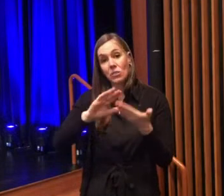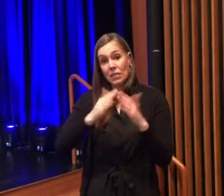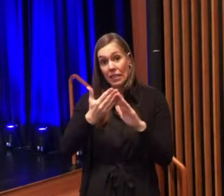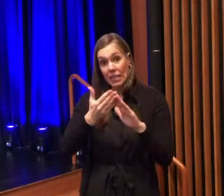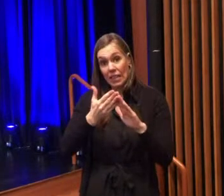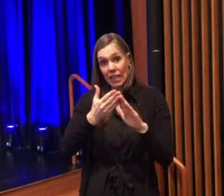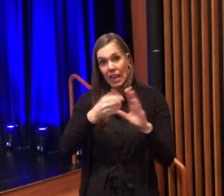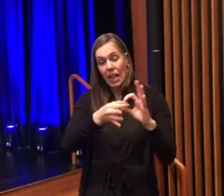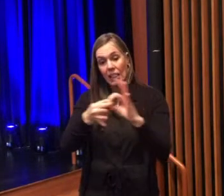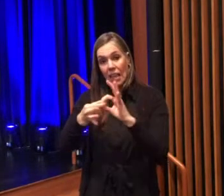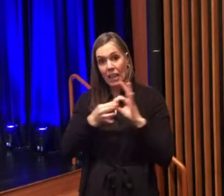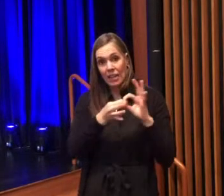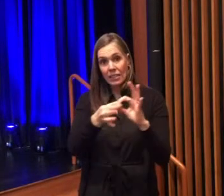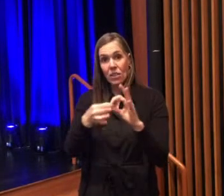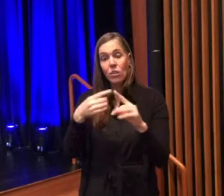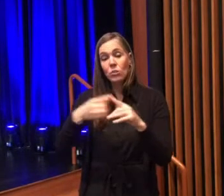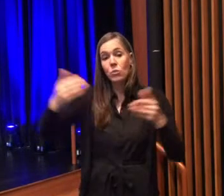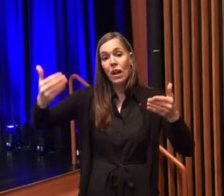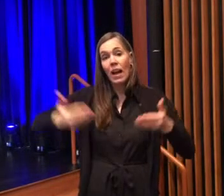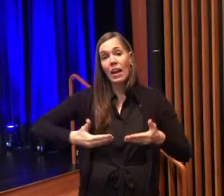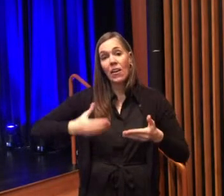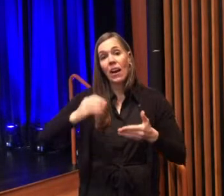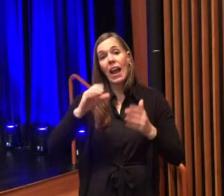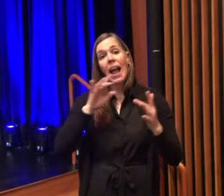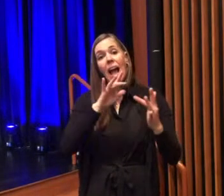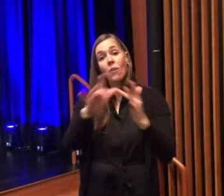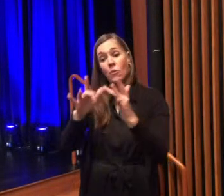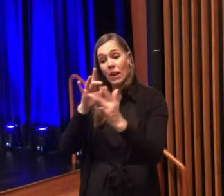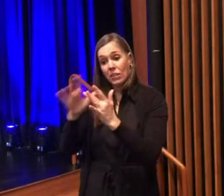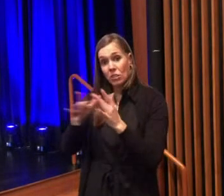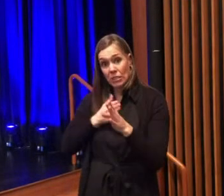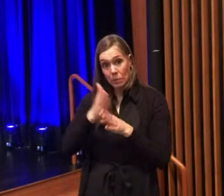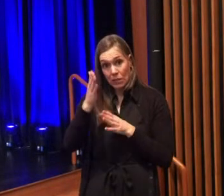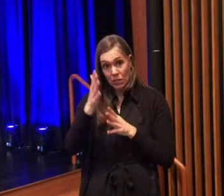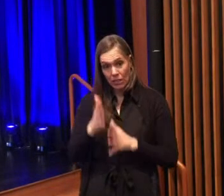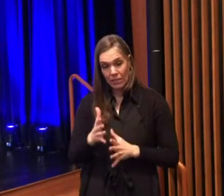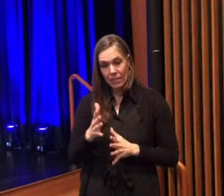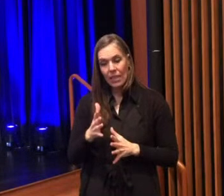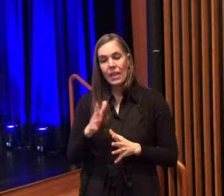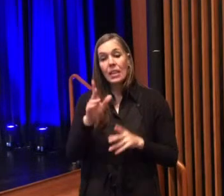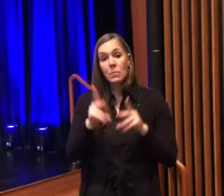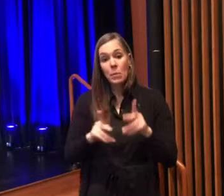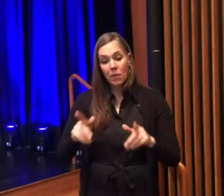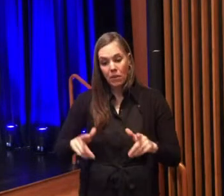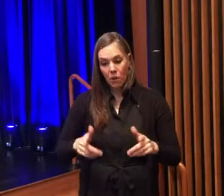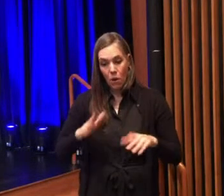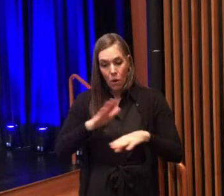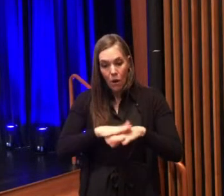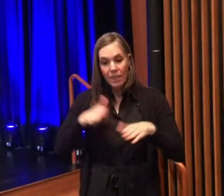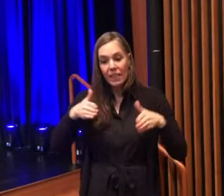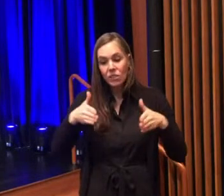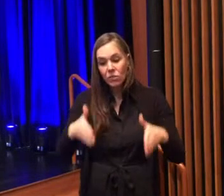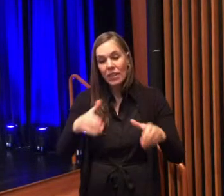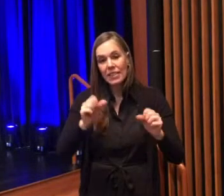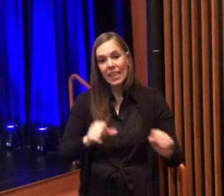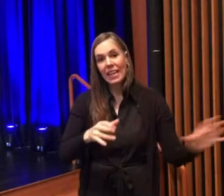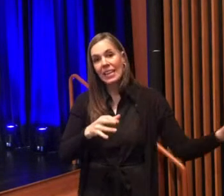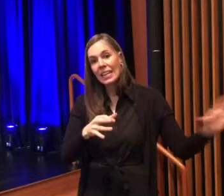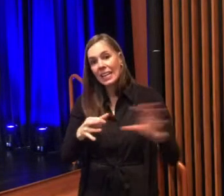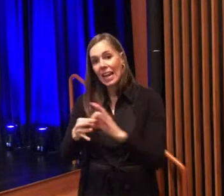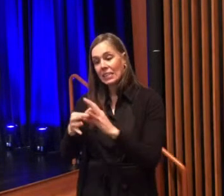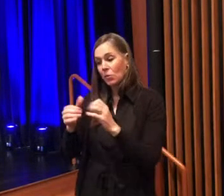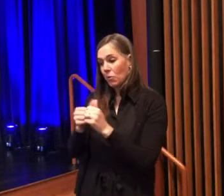downtown outreach specialist to make sure that those are on the streets are connected to resources that they need in partnership with the homeless